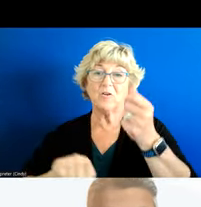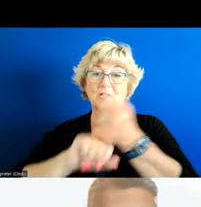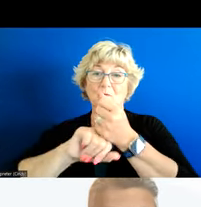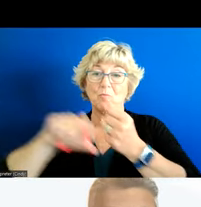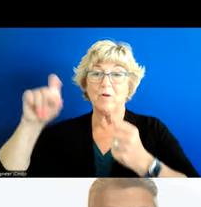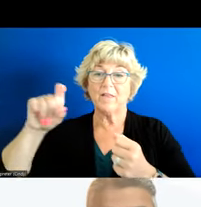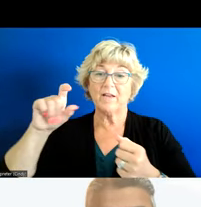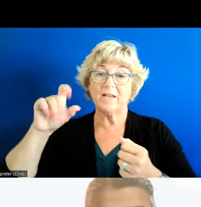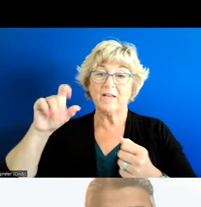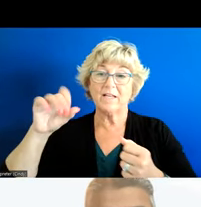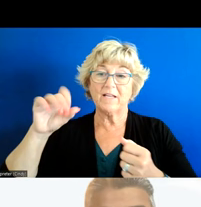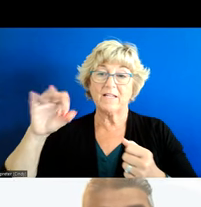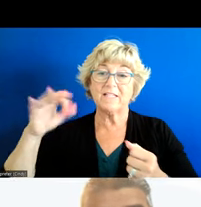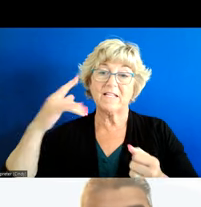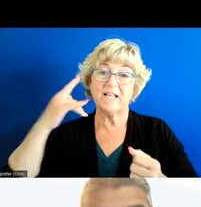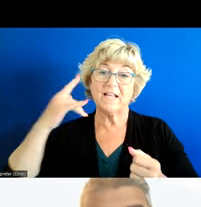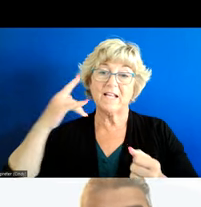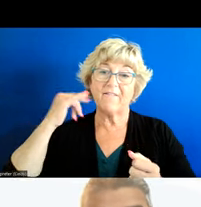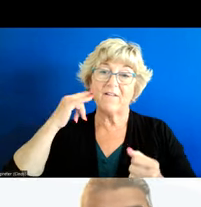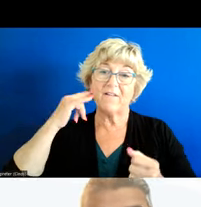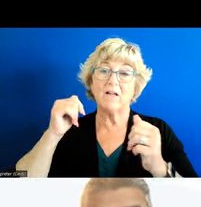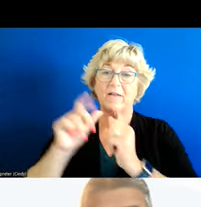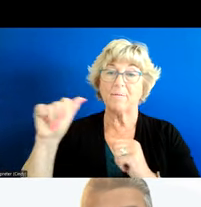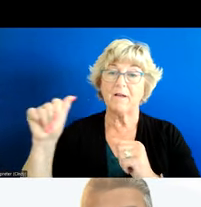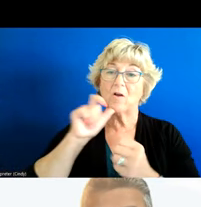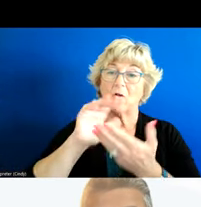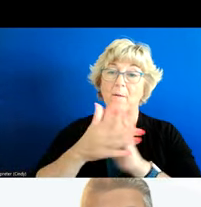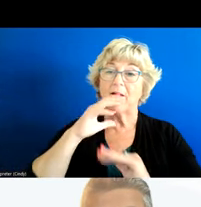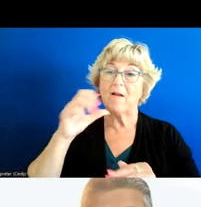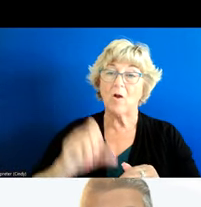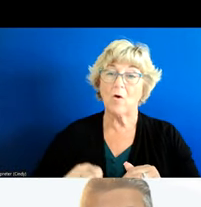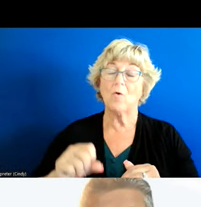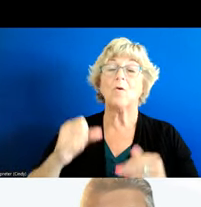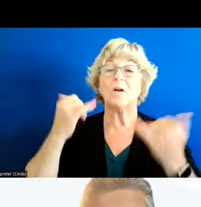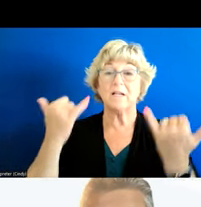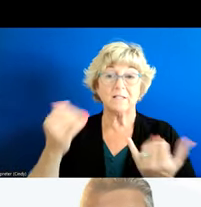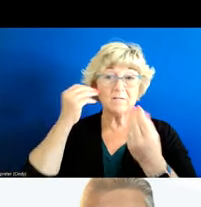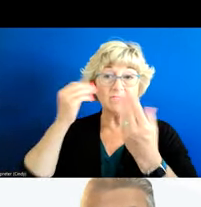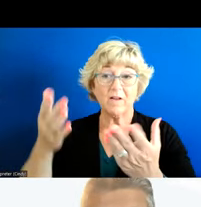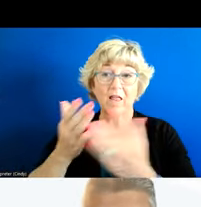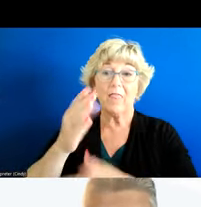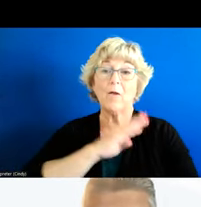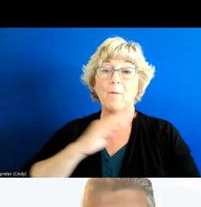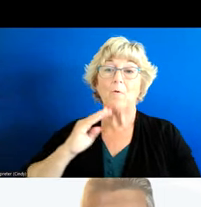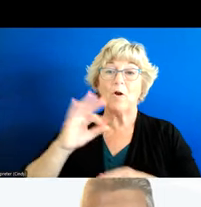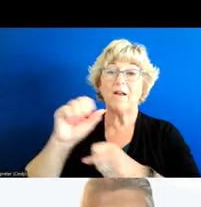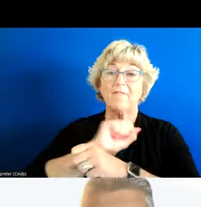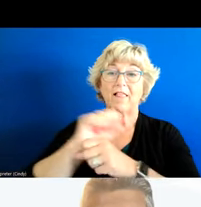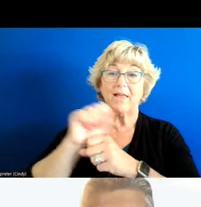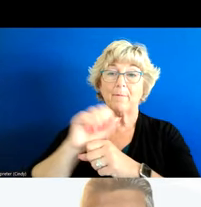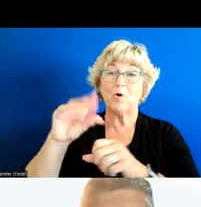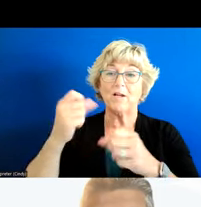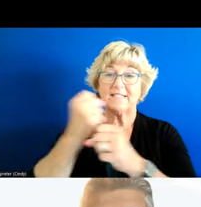californians with disability and who are getting older today this data is reported by the bureau of labor statistics